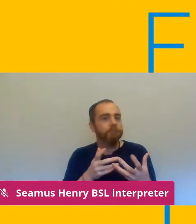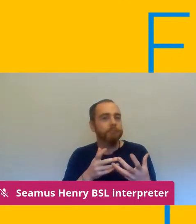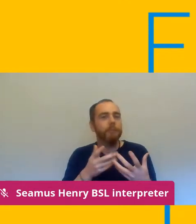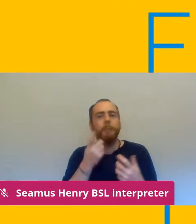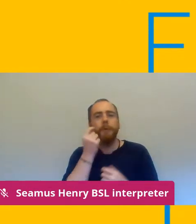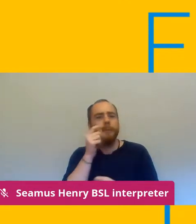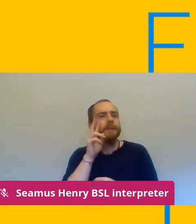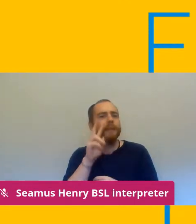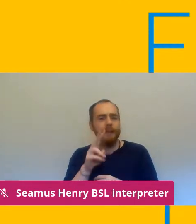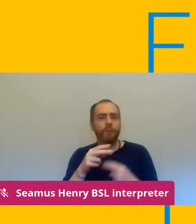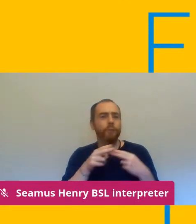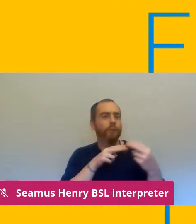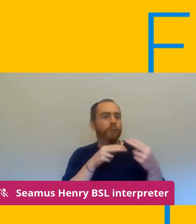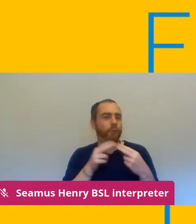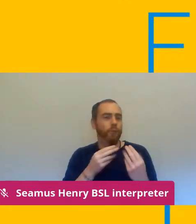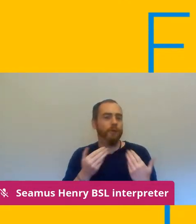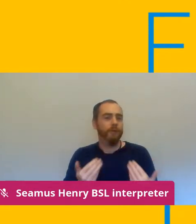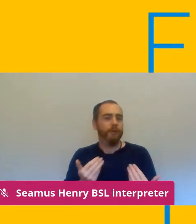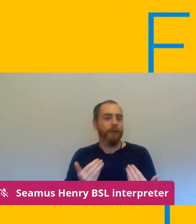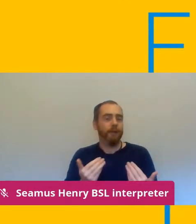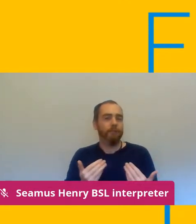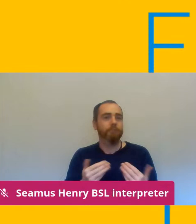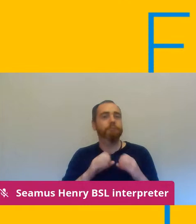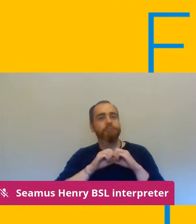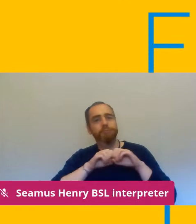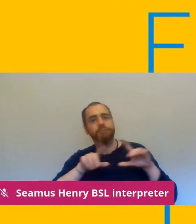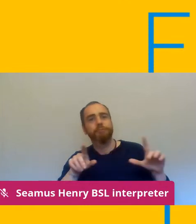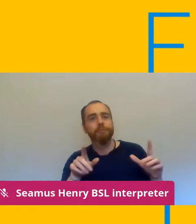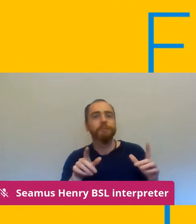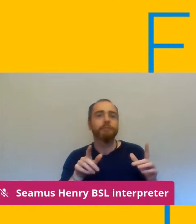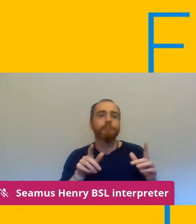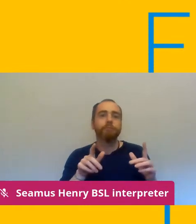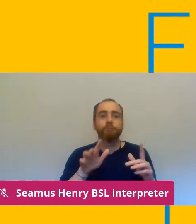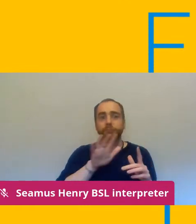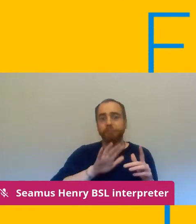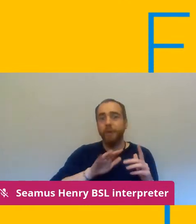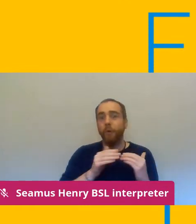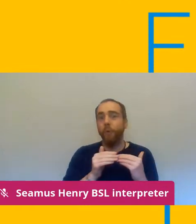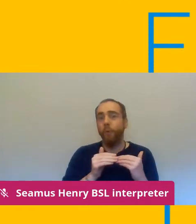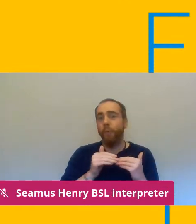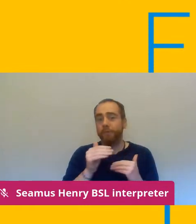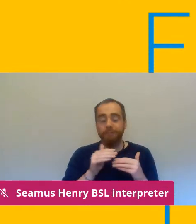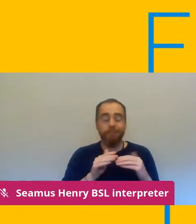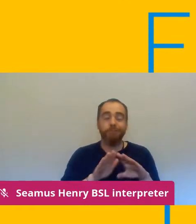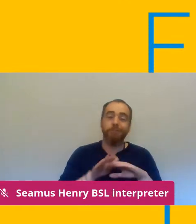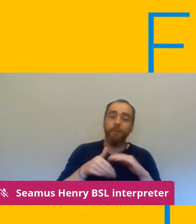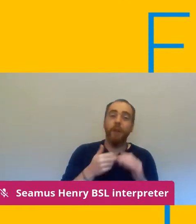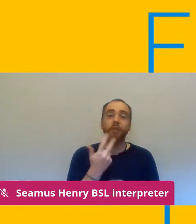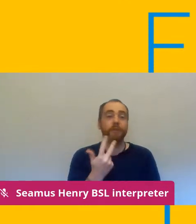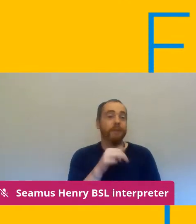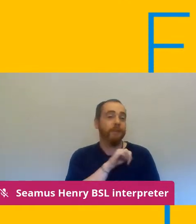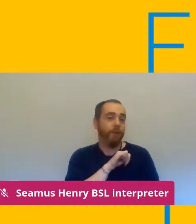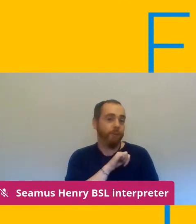news today that there were over 3,000 new UK COVID cases yesterday